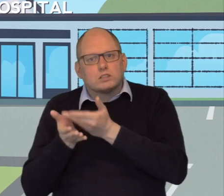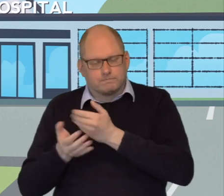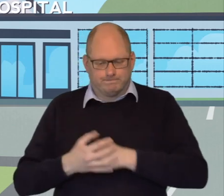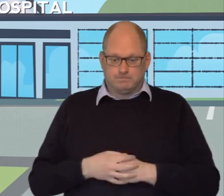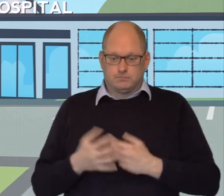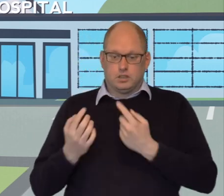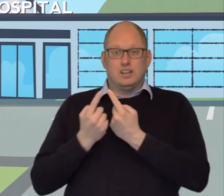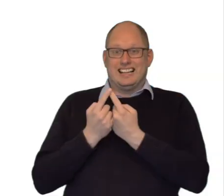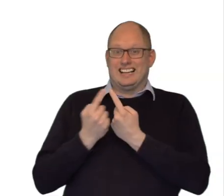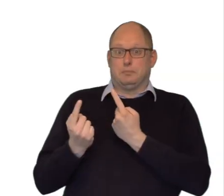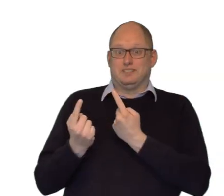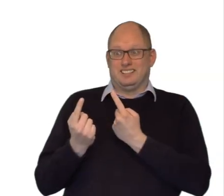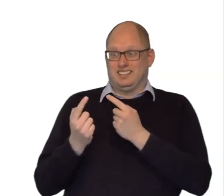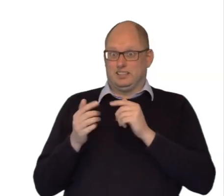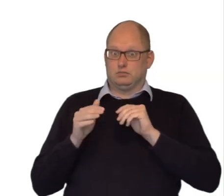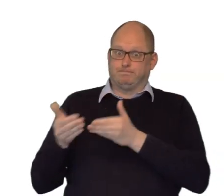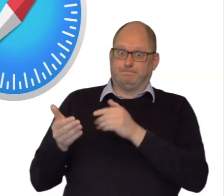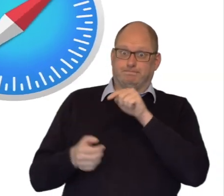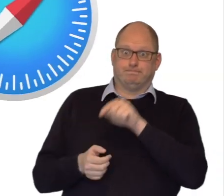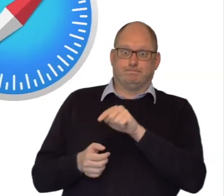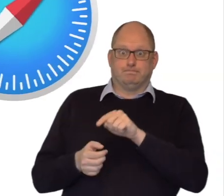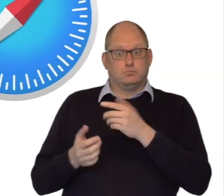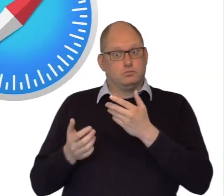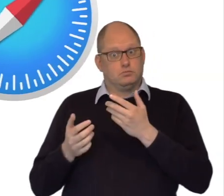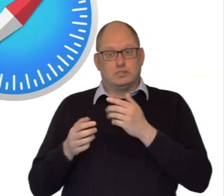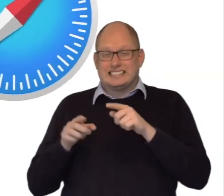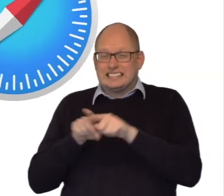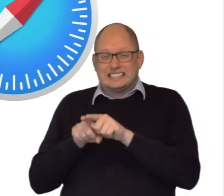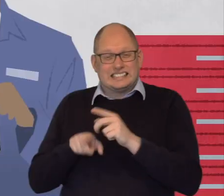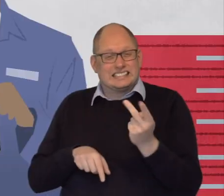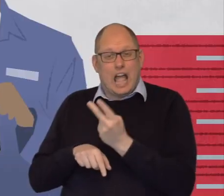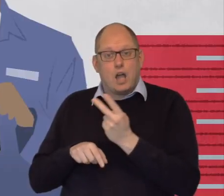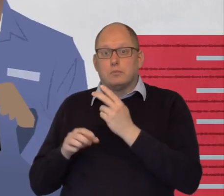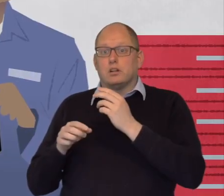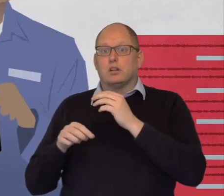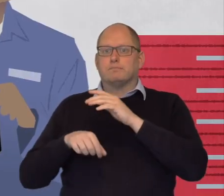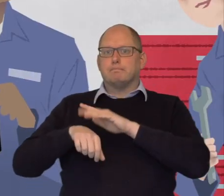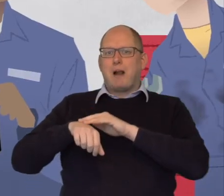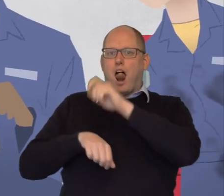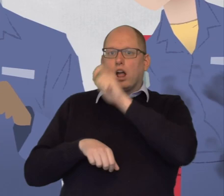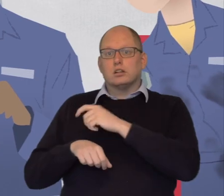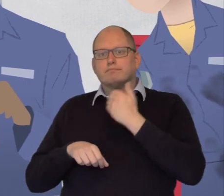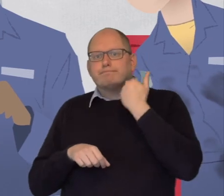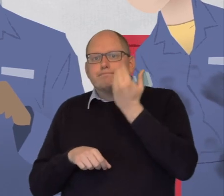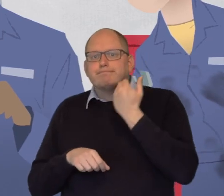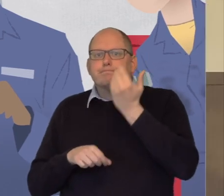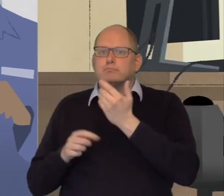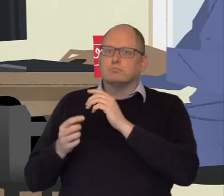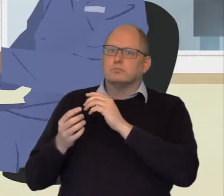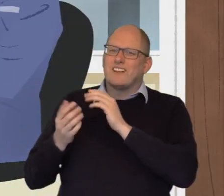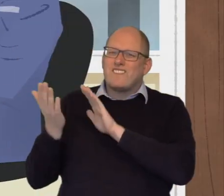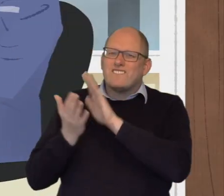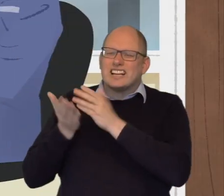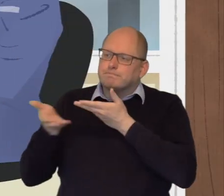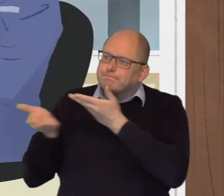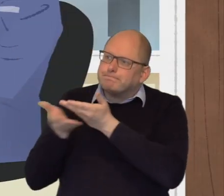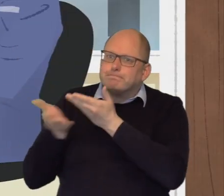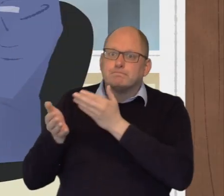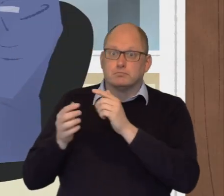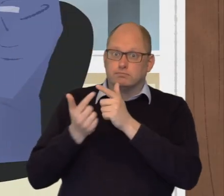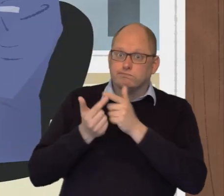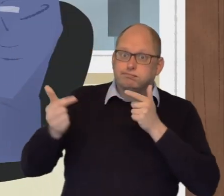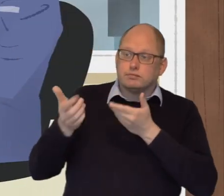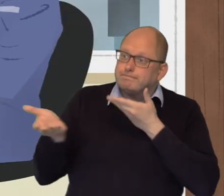-enabled device with a webcam, a Chrome or Safari web browser and a quiet and private area to make your call.